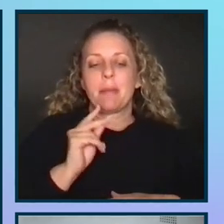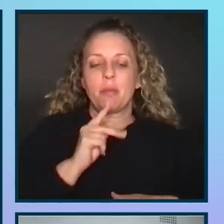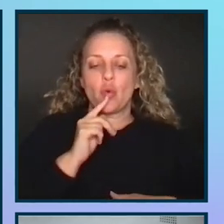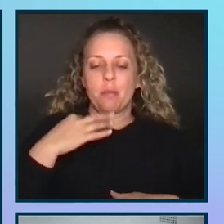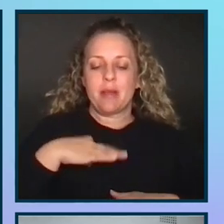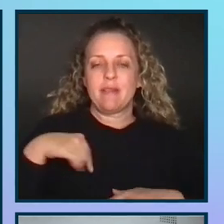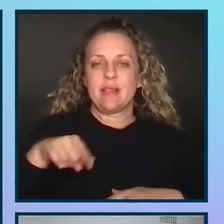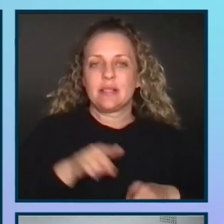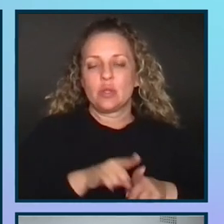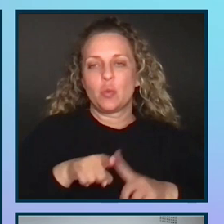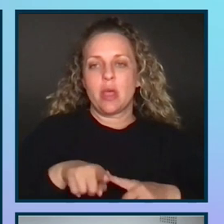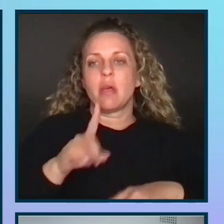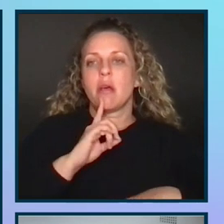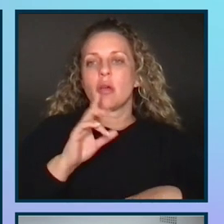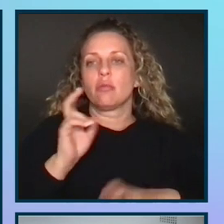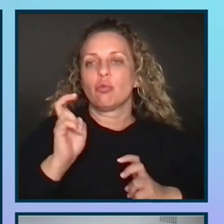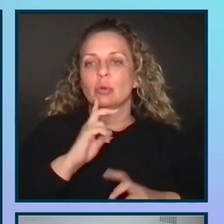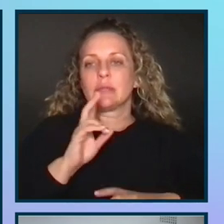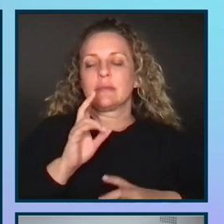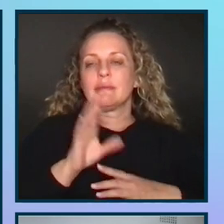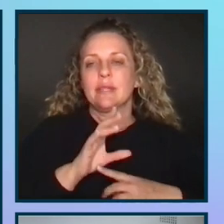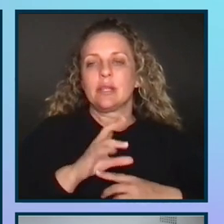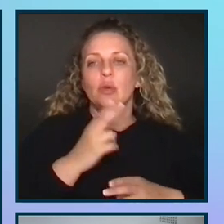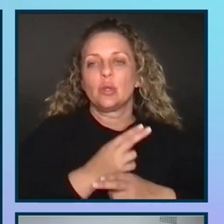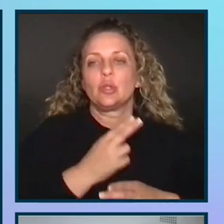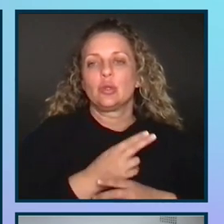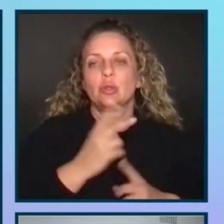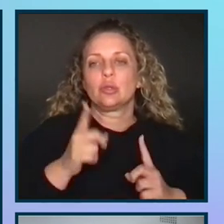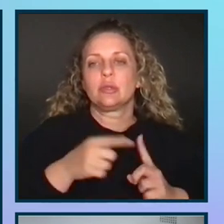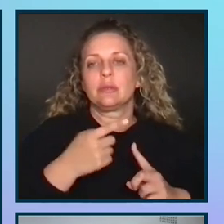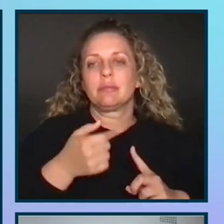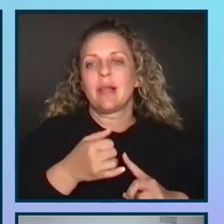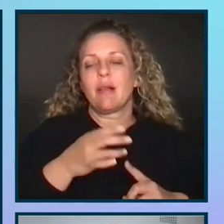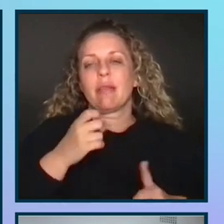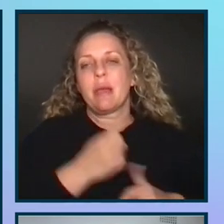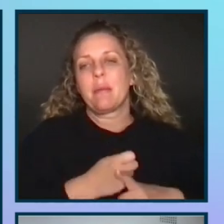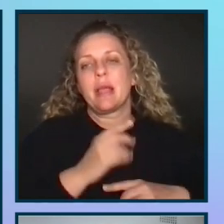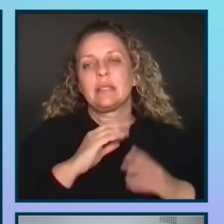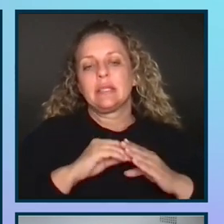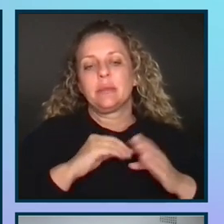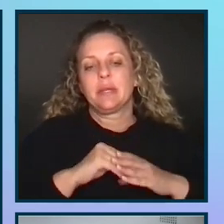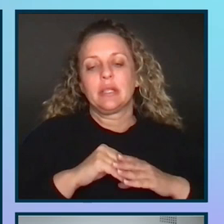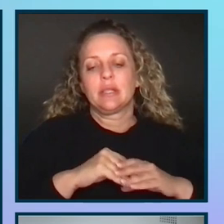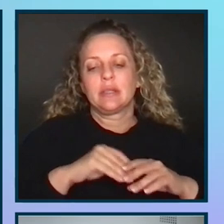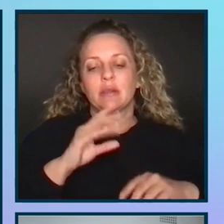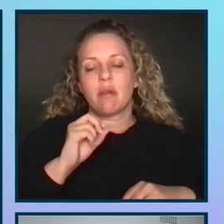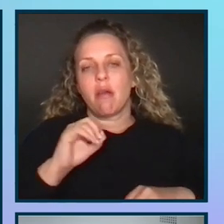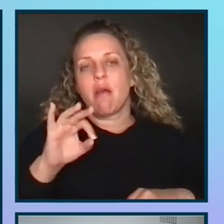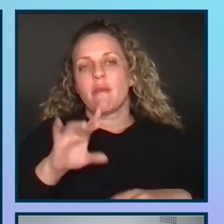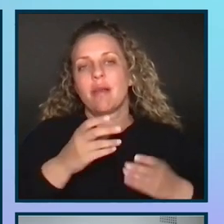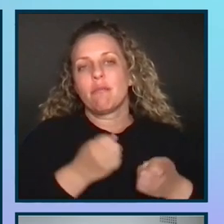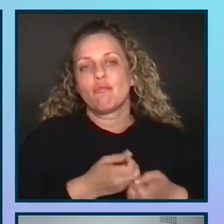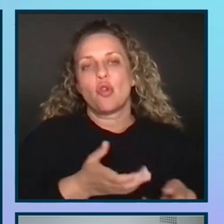I found that quotes and videos where users speak about the impact that accessibility of the product has